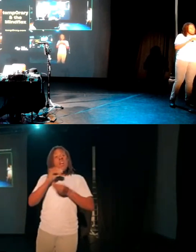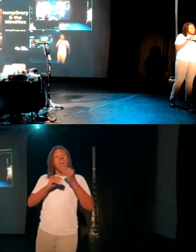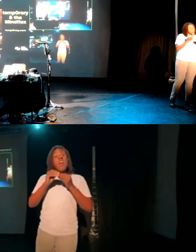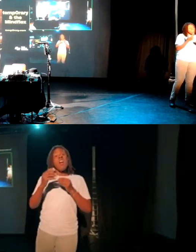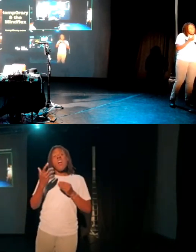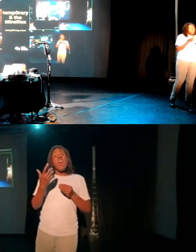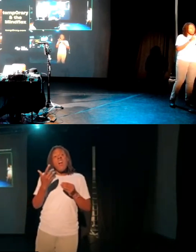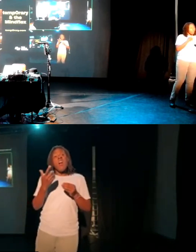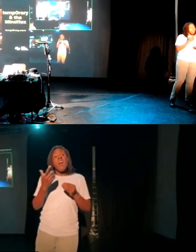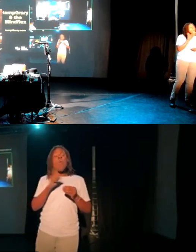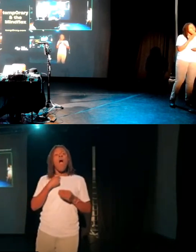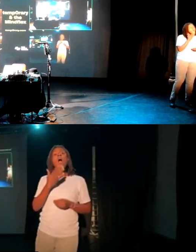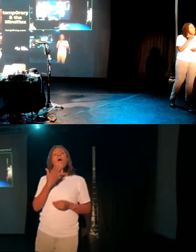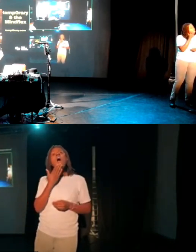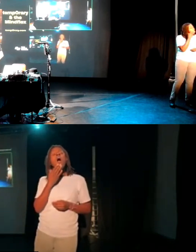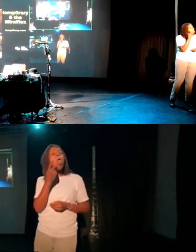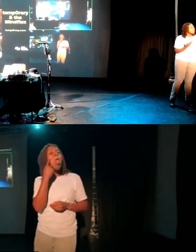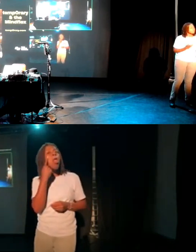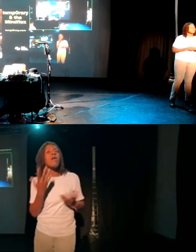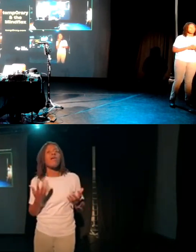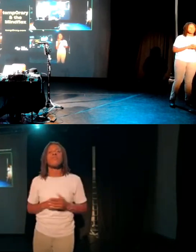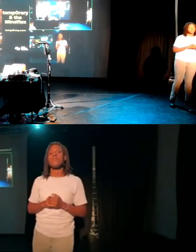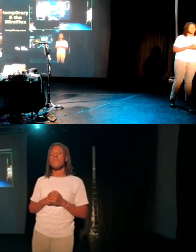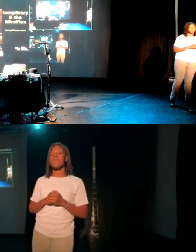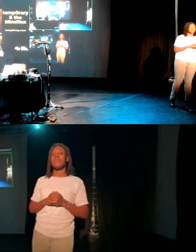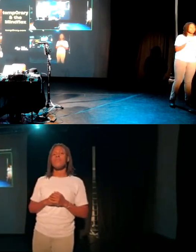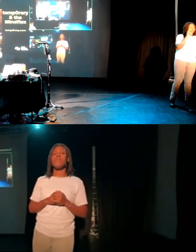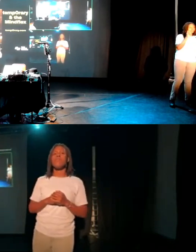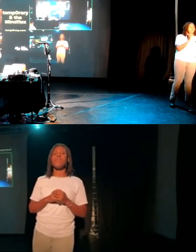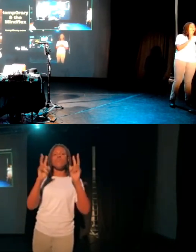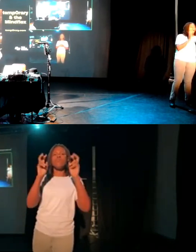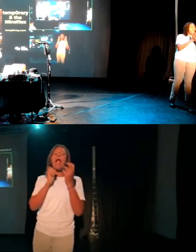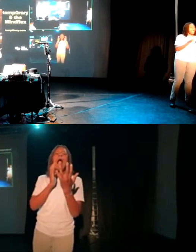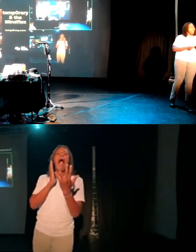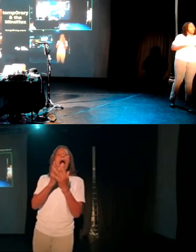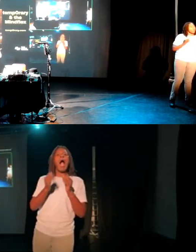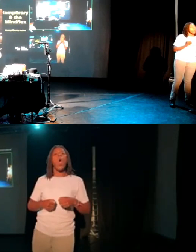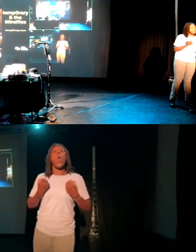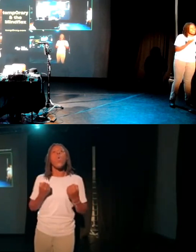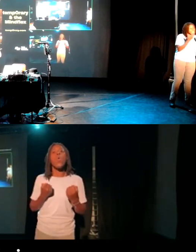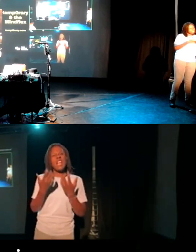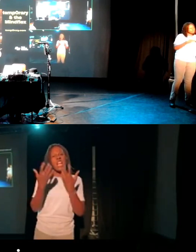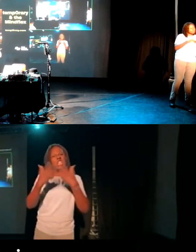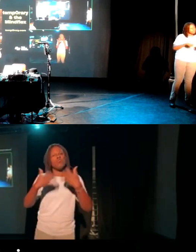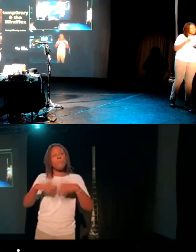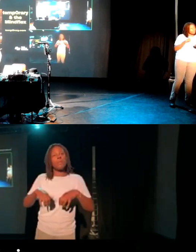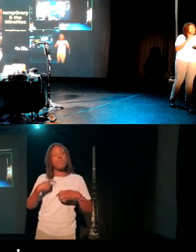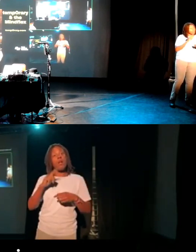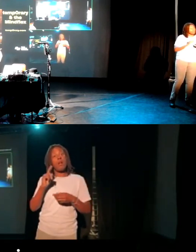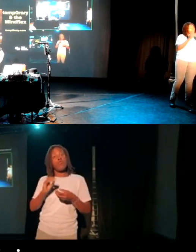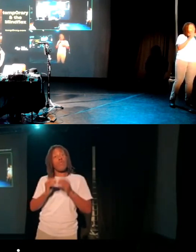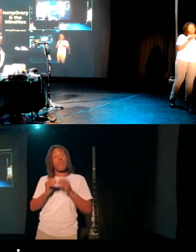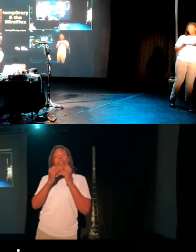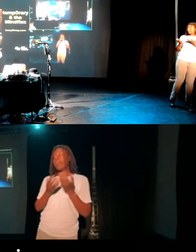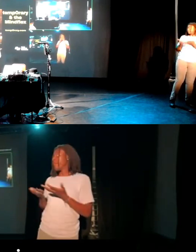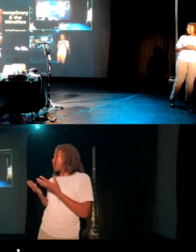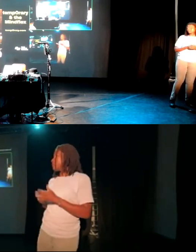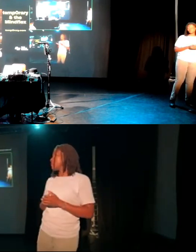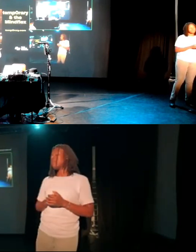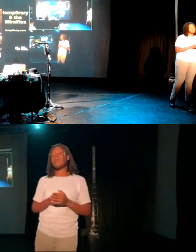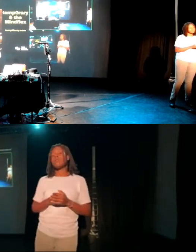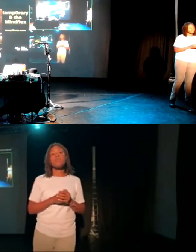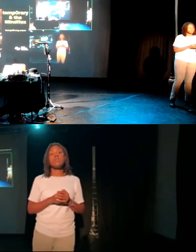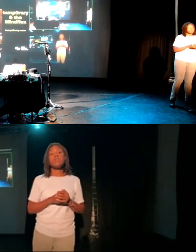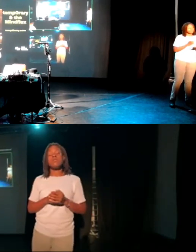honest. And I decided that I'd have a go at hacking my own instrument, and this is what I came up with. And as a result of that, we ended up doing some really